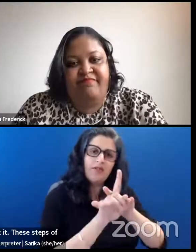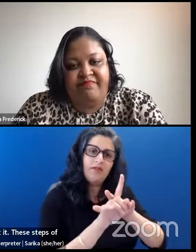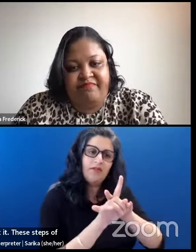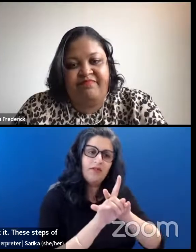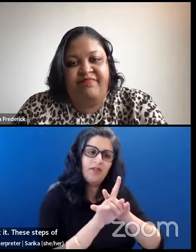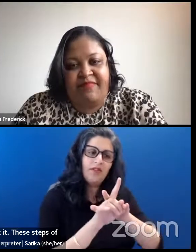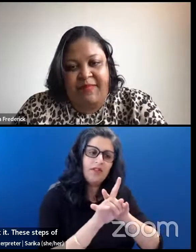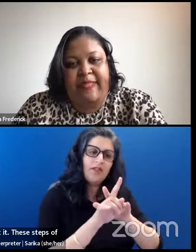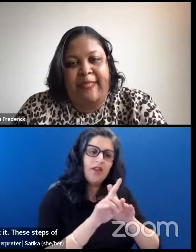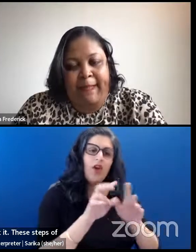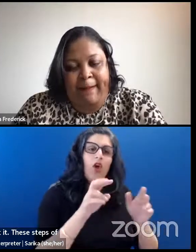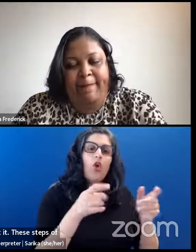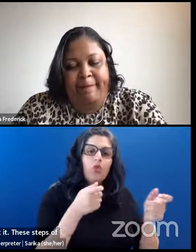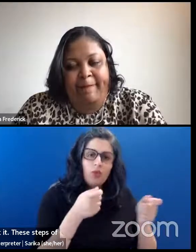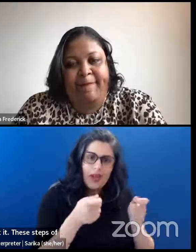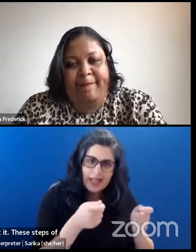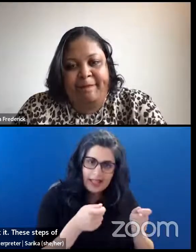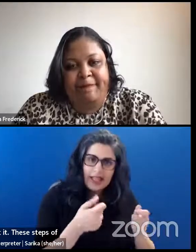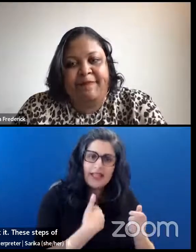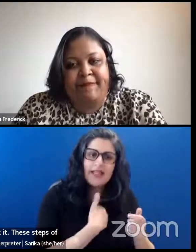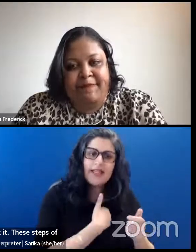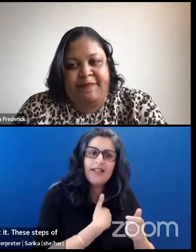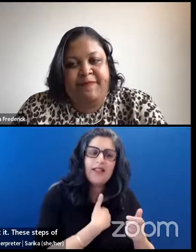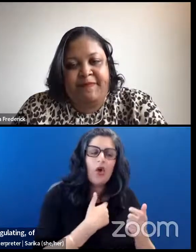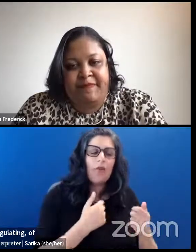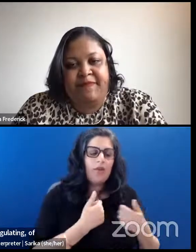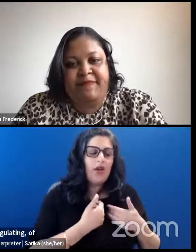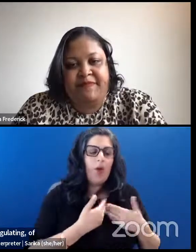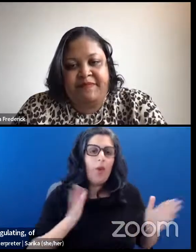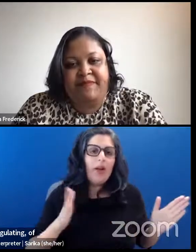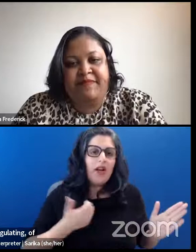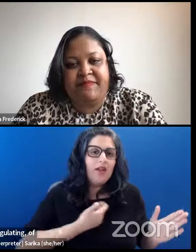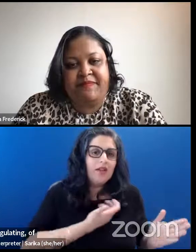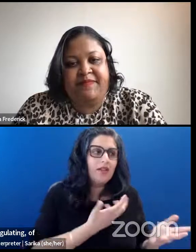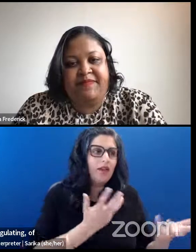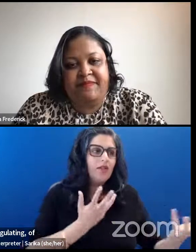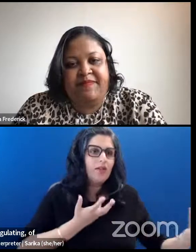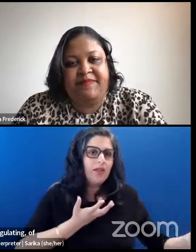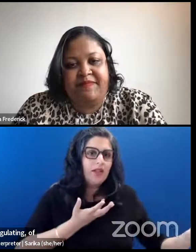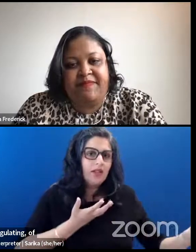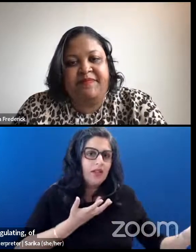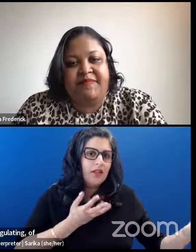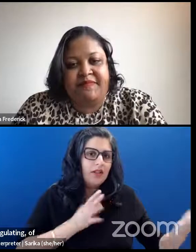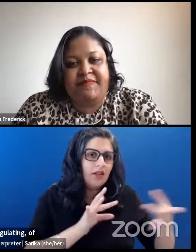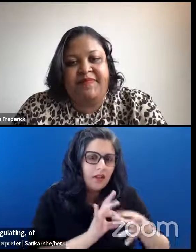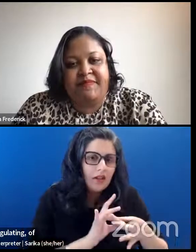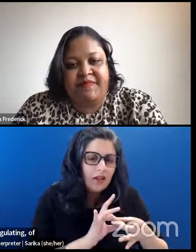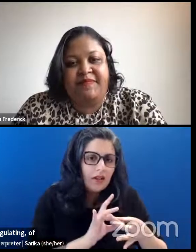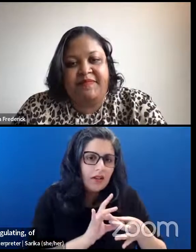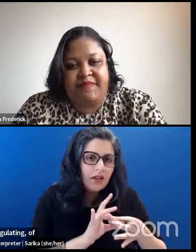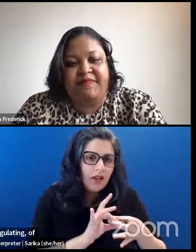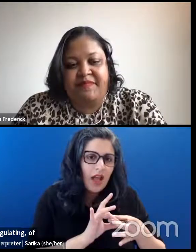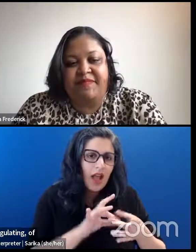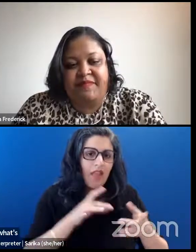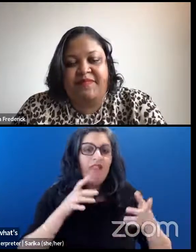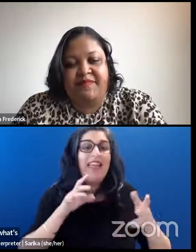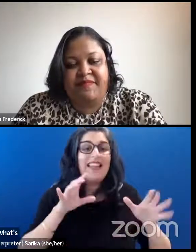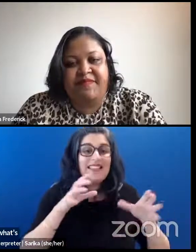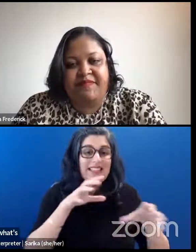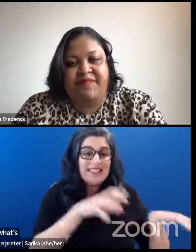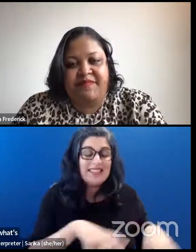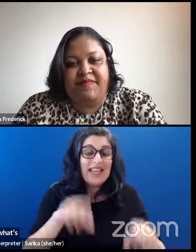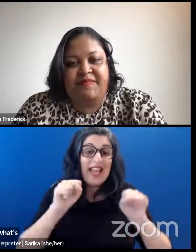of really opening to what's there, of bearing witness, allowing ourselves to be moved and touched, and then taking action. That's where